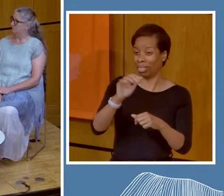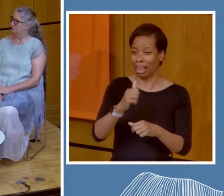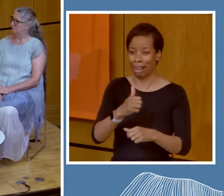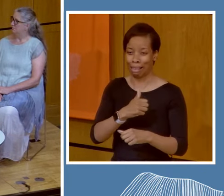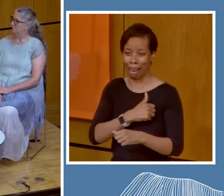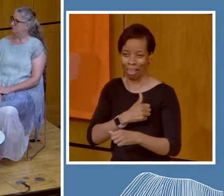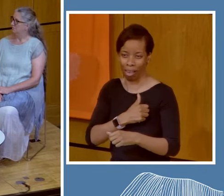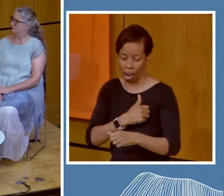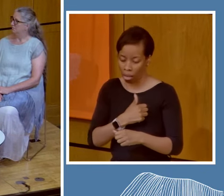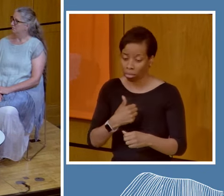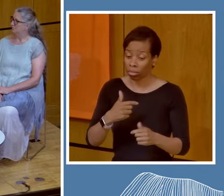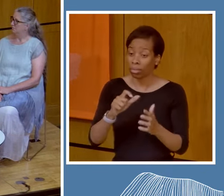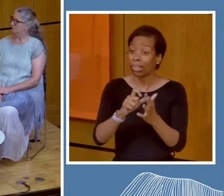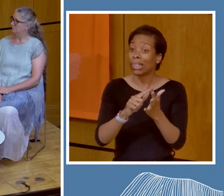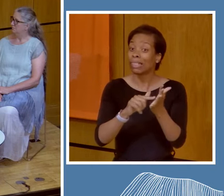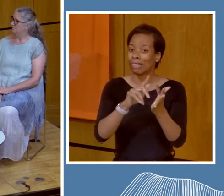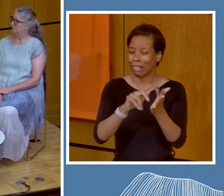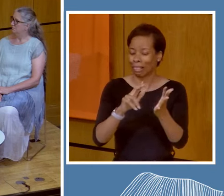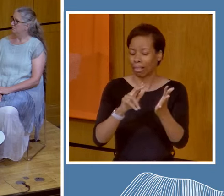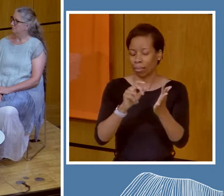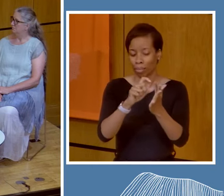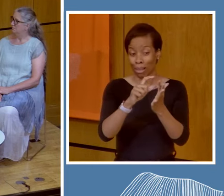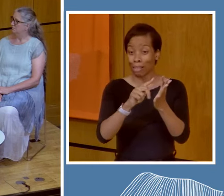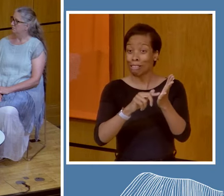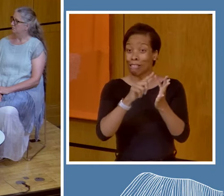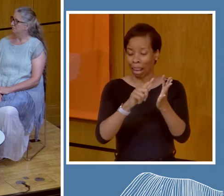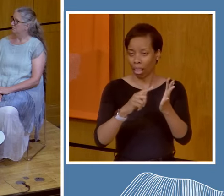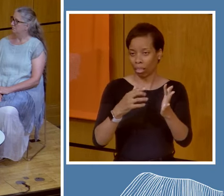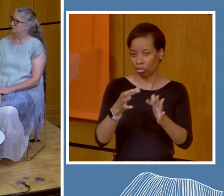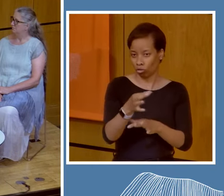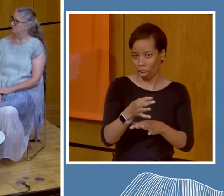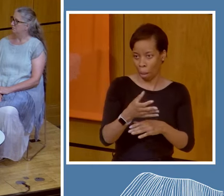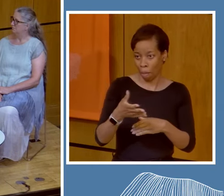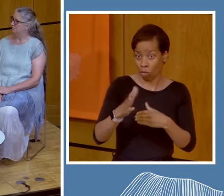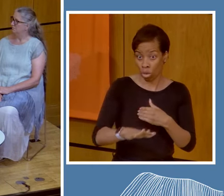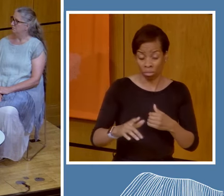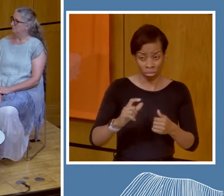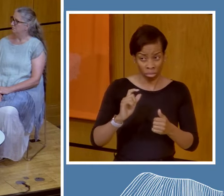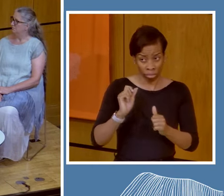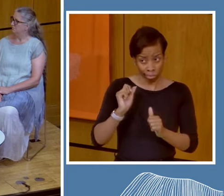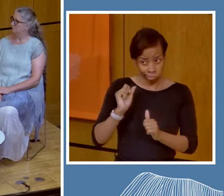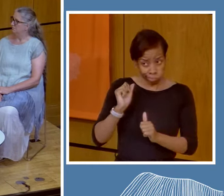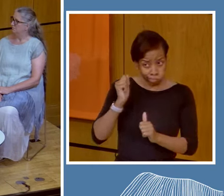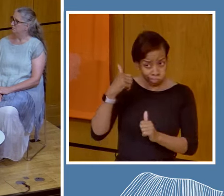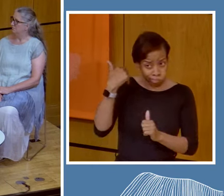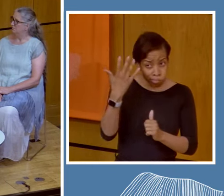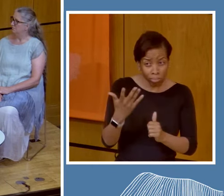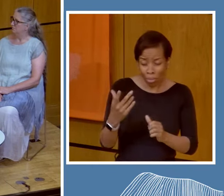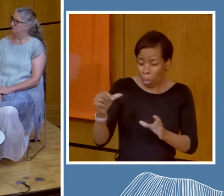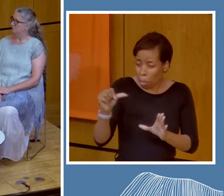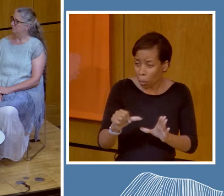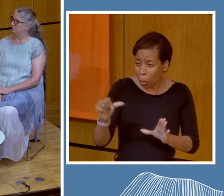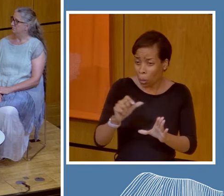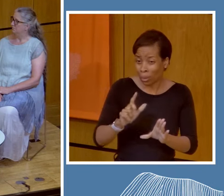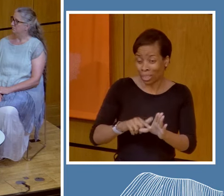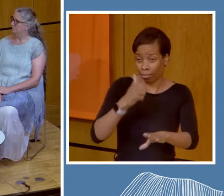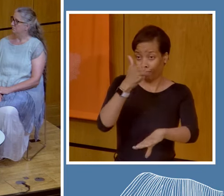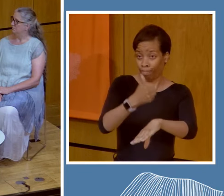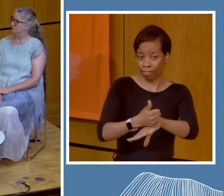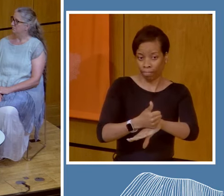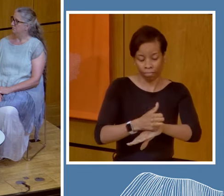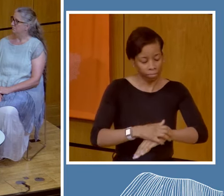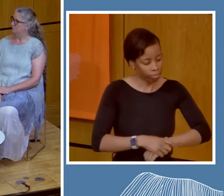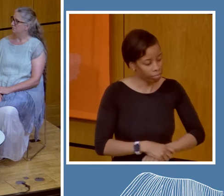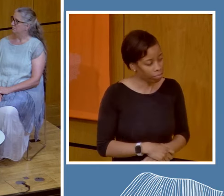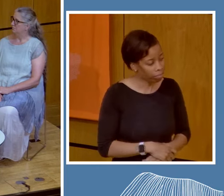and we've been living on our lands for thousands and thousands of years. One of the luck of our